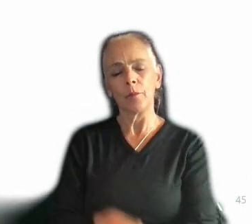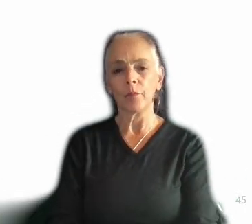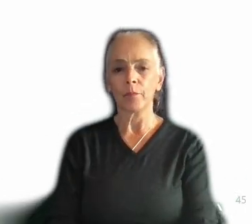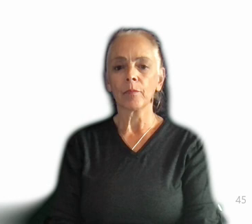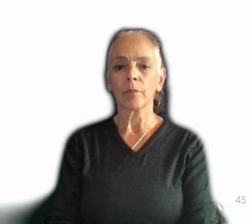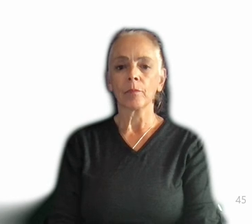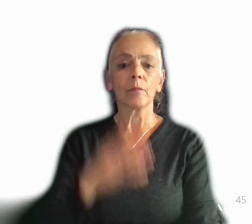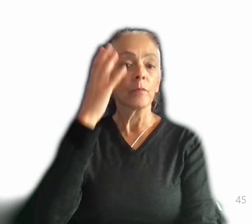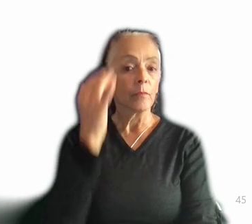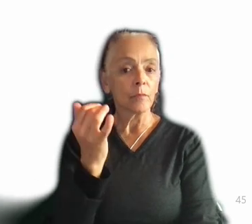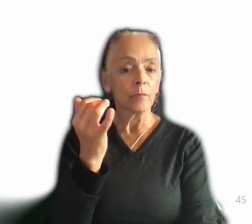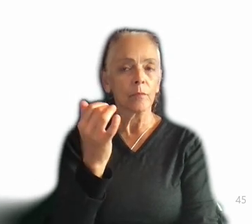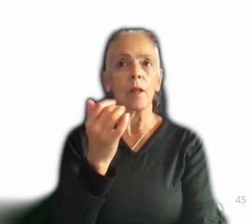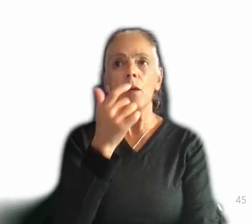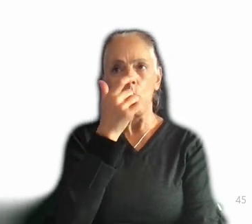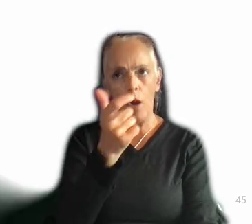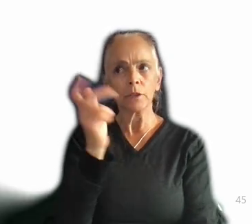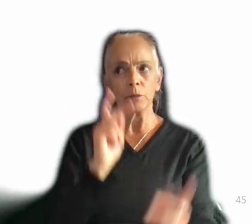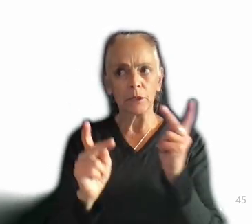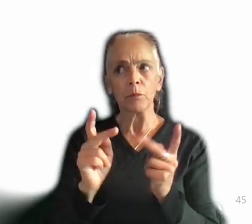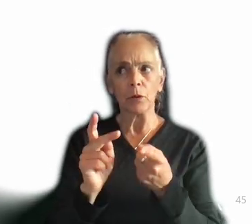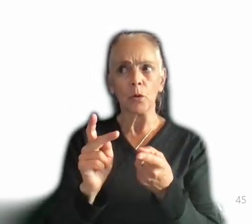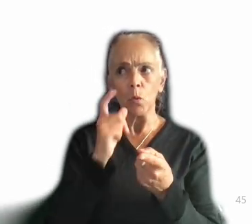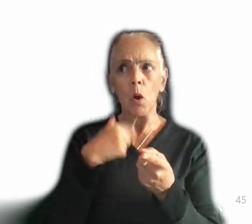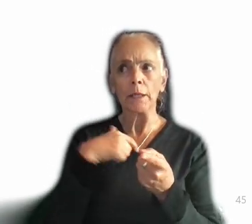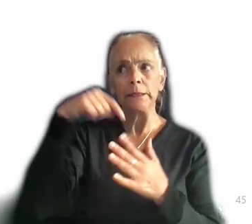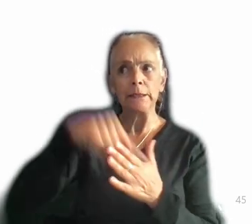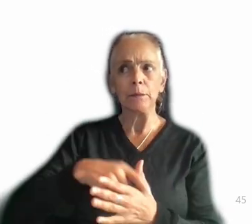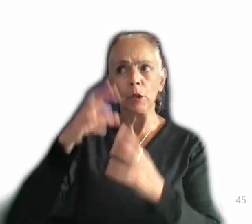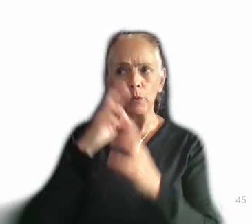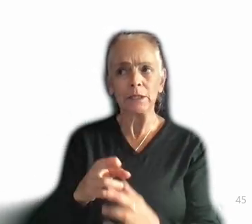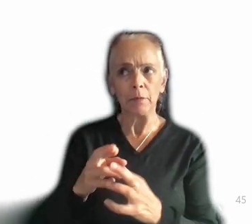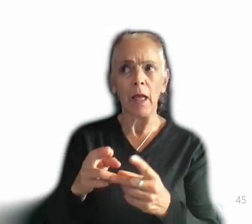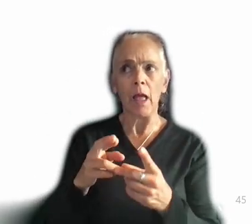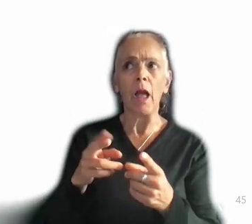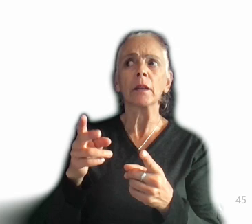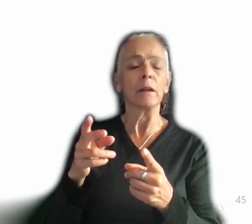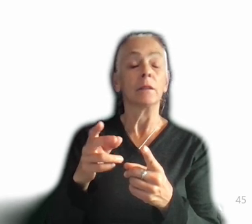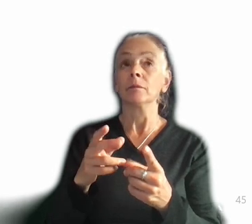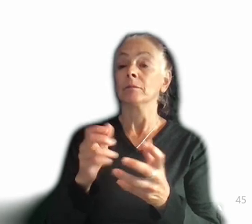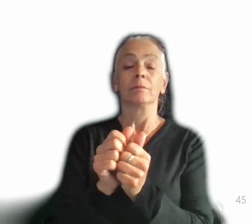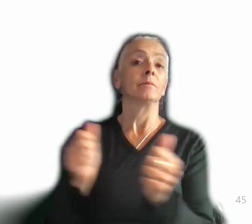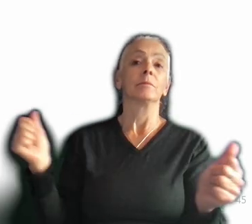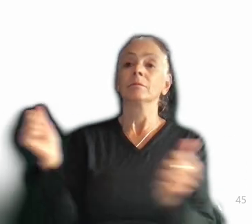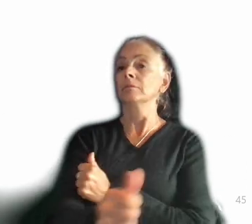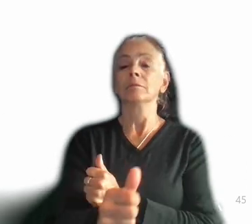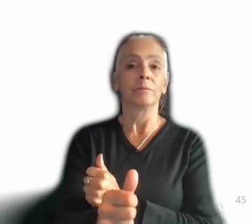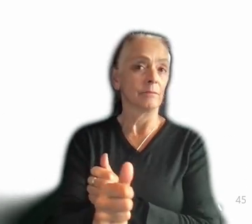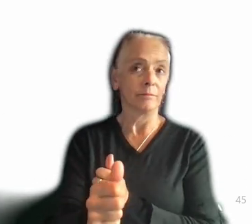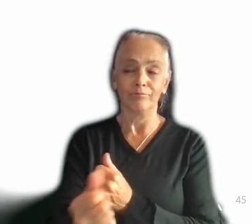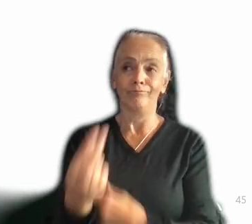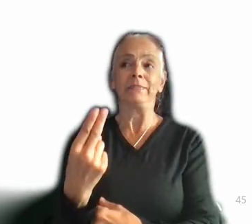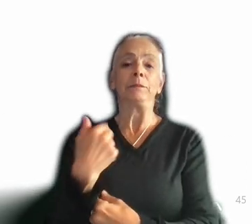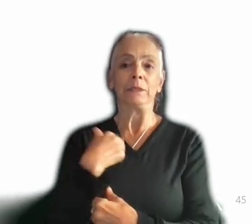I've watched people who I deeply, deeply respect far outpace me in certain areas. These are the managers.